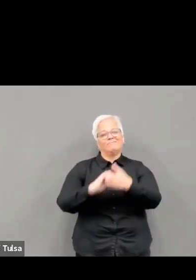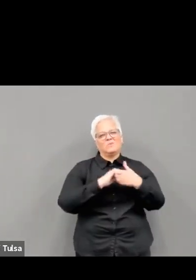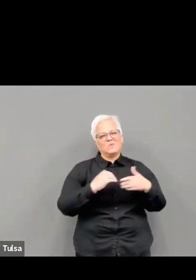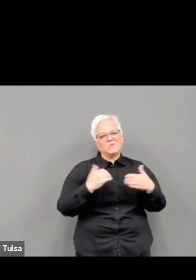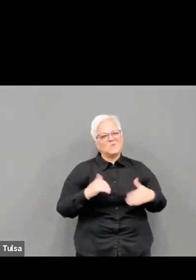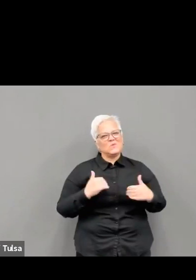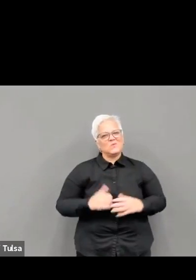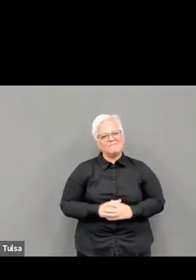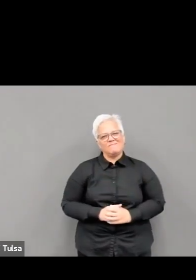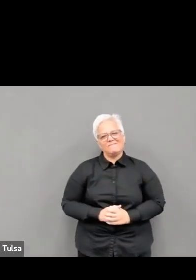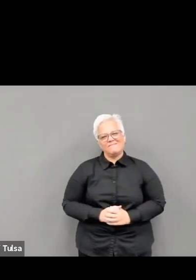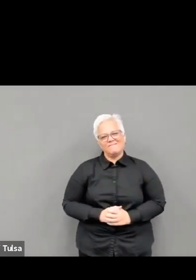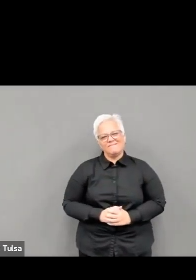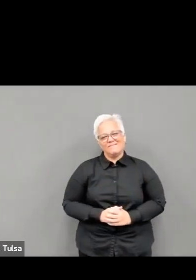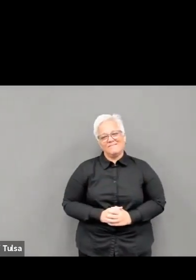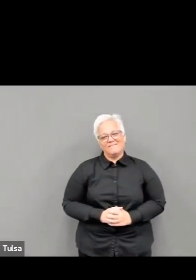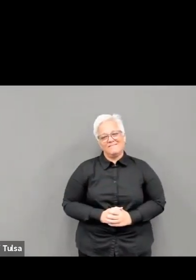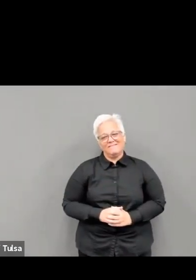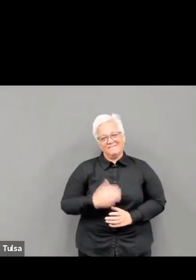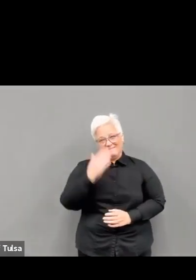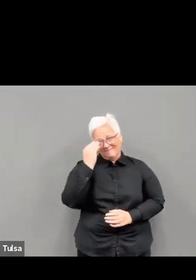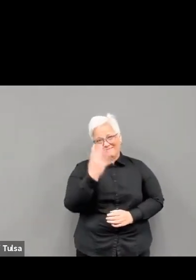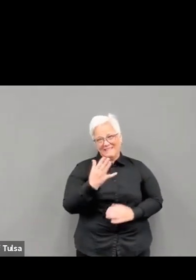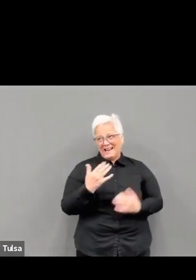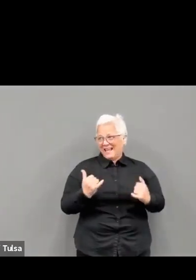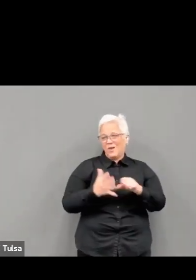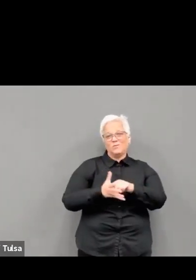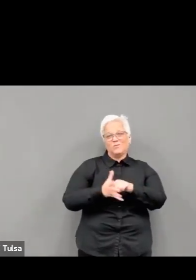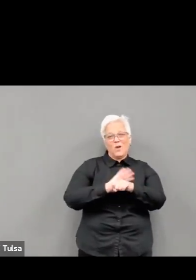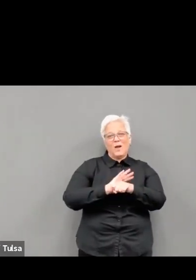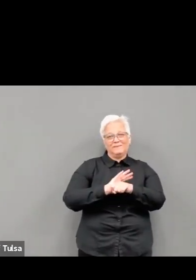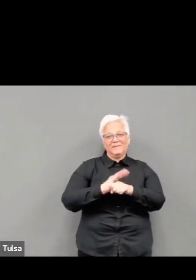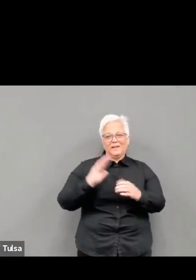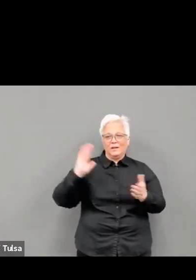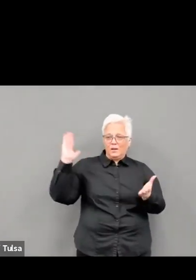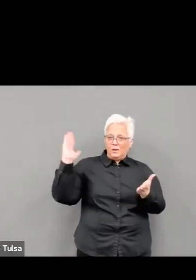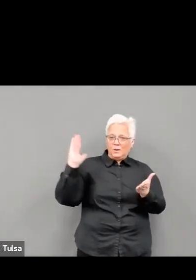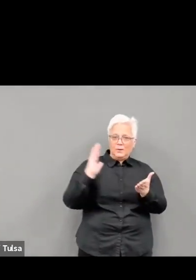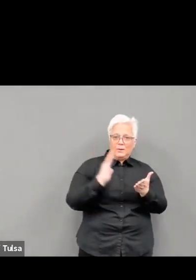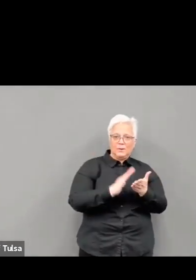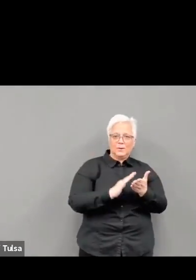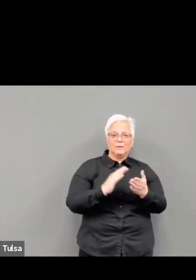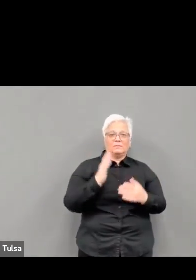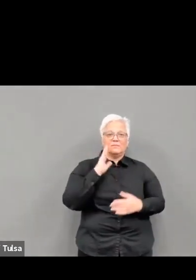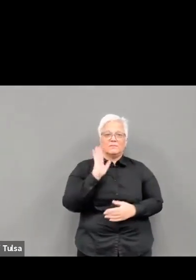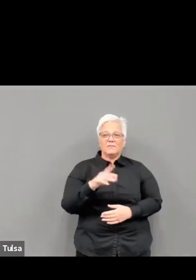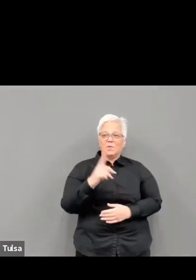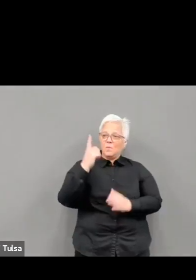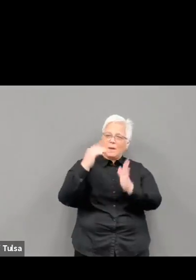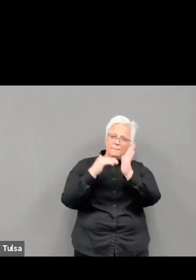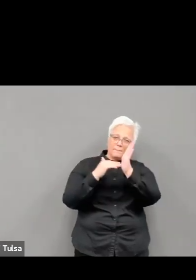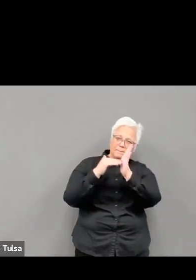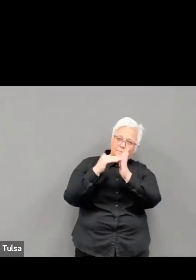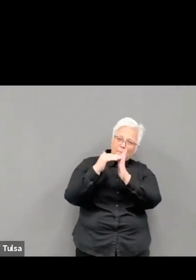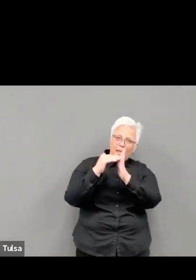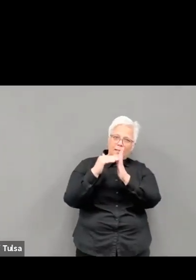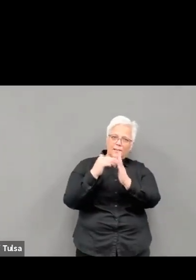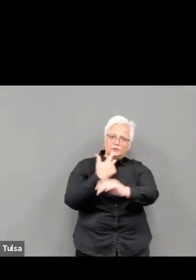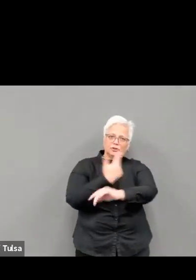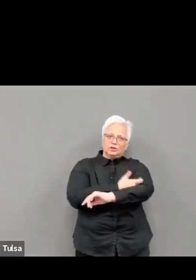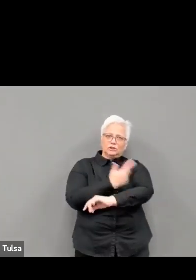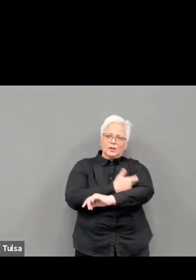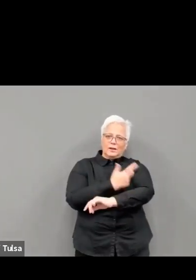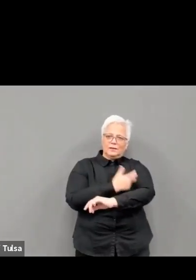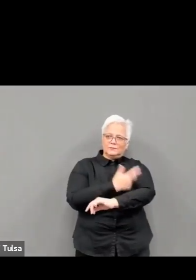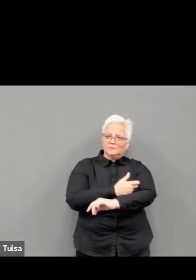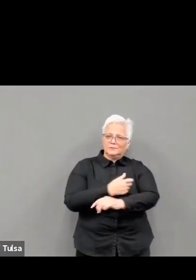more than one million vaccine doses, and more vaccines are on the way. That doesn't mean we're ready to put up our masks and